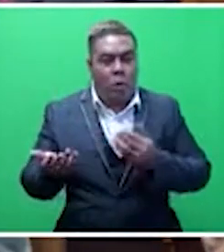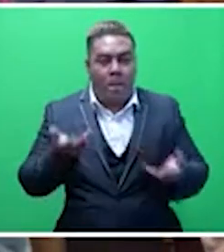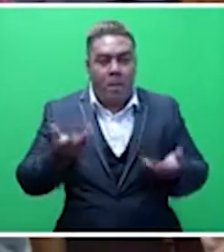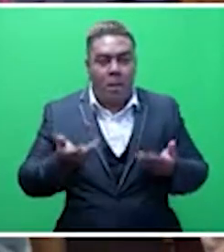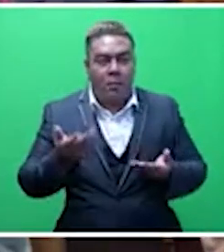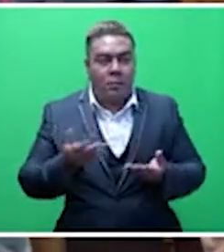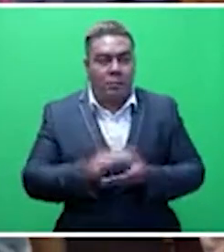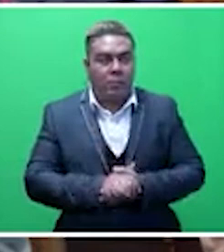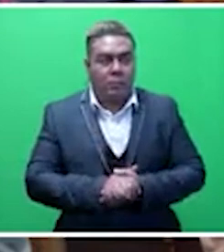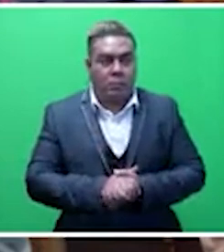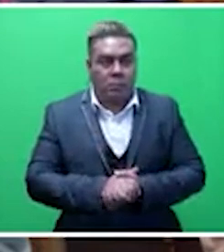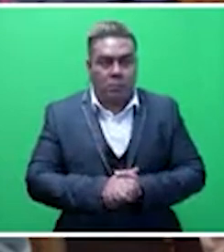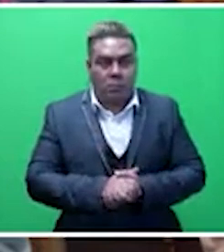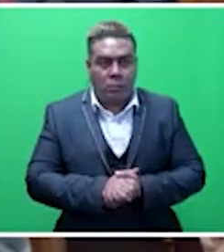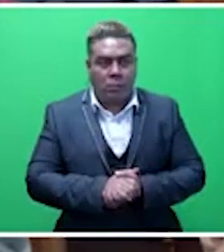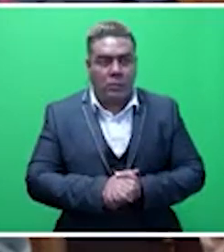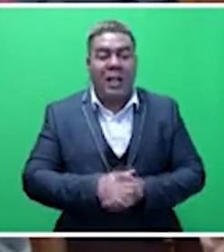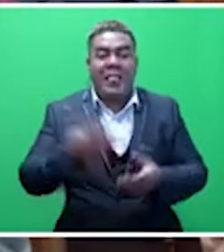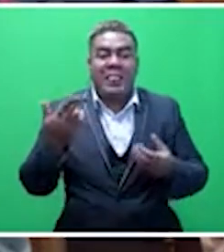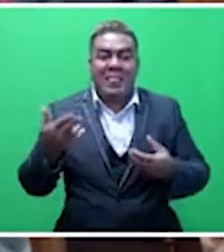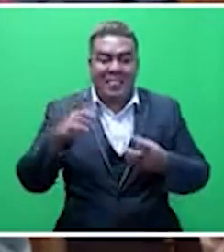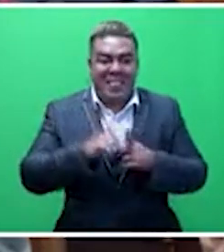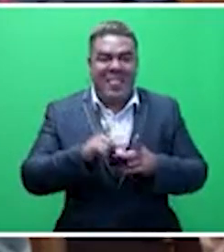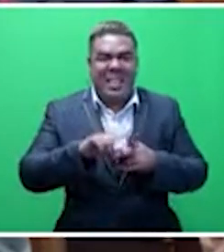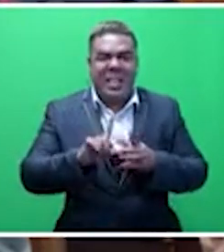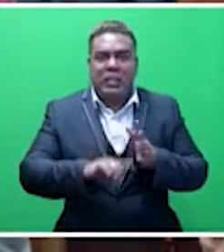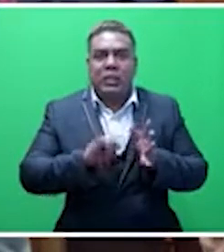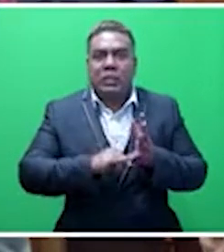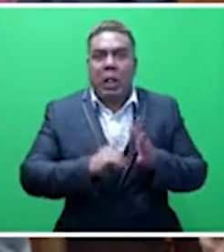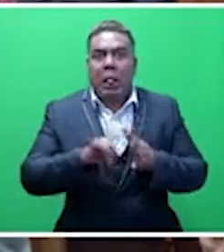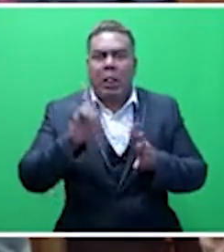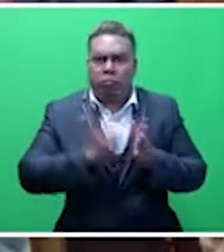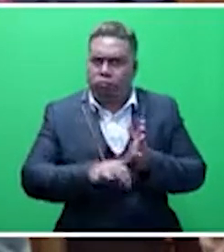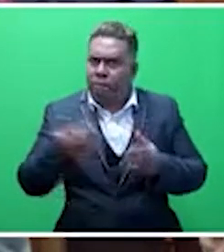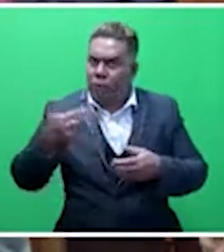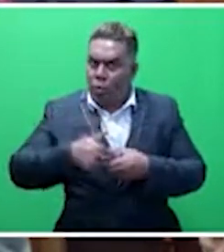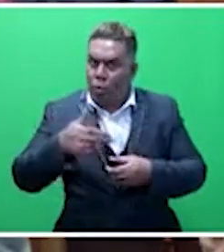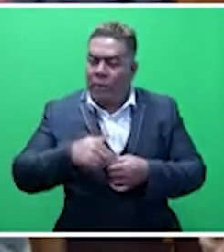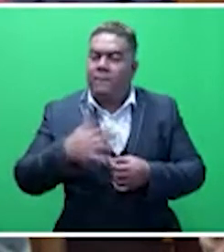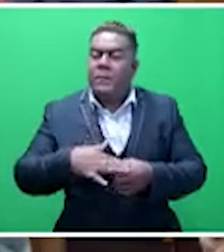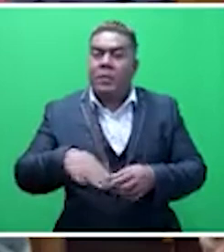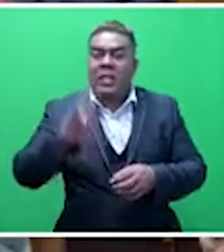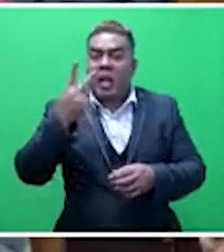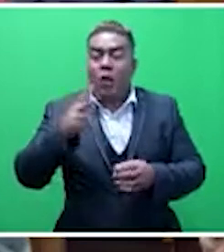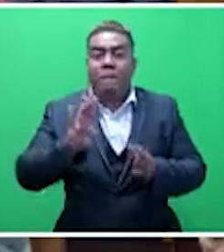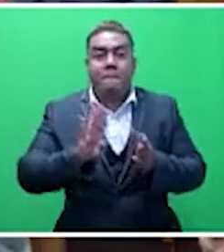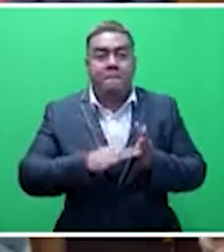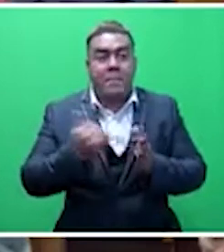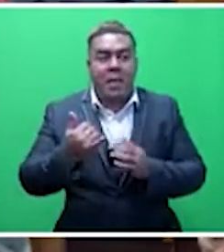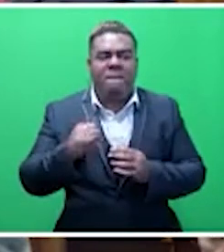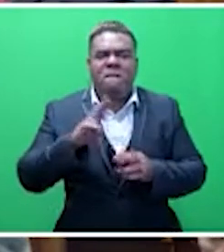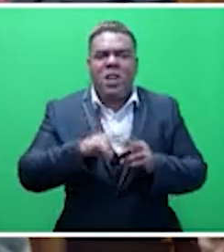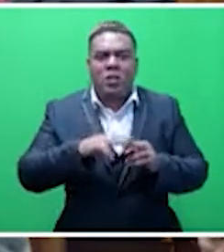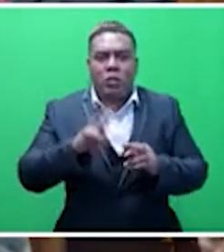sir, Speaker, sir, diesel, diesel, sir, diesel on the 2nd of May, Fiji